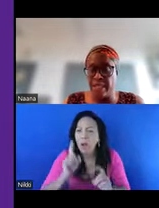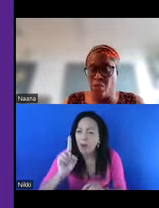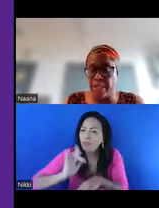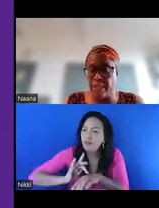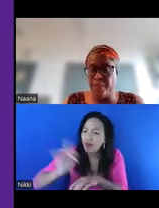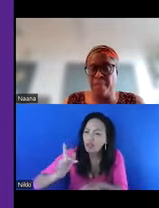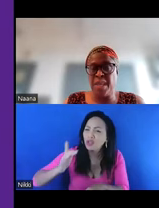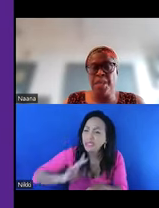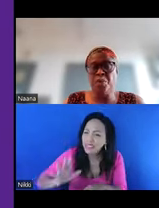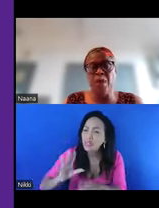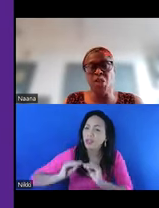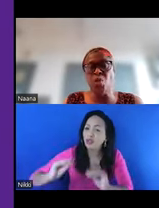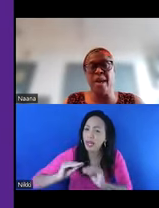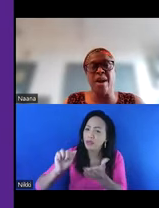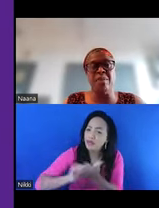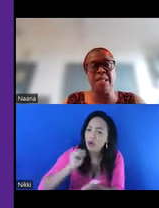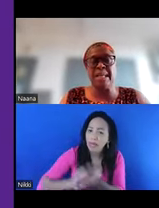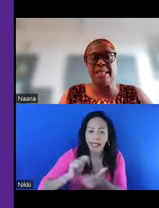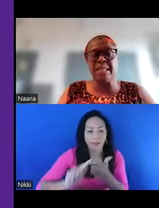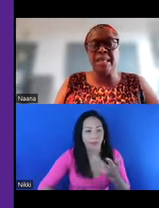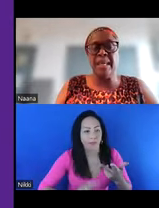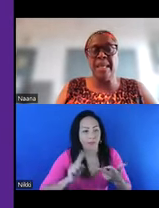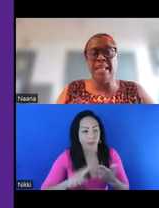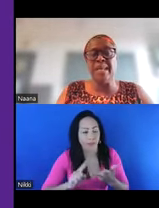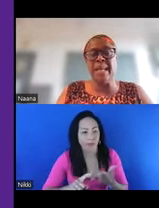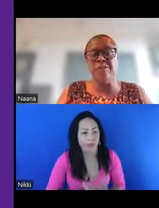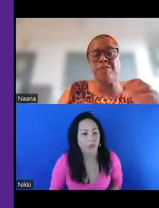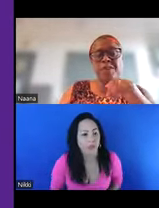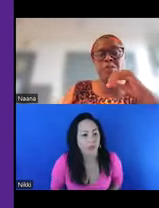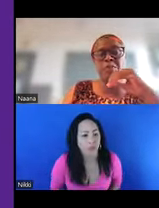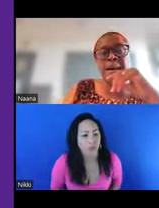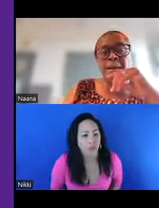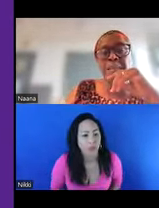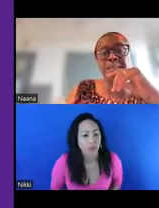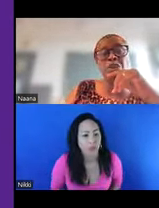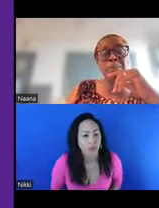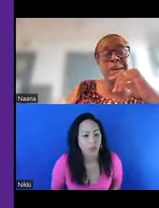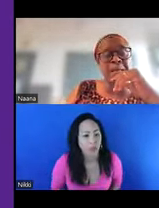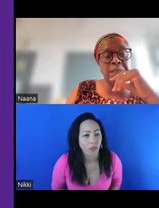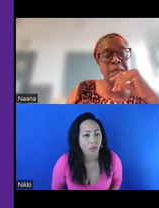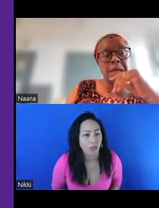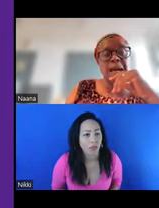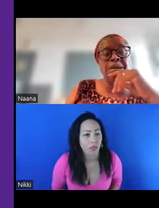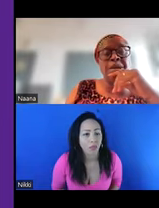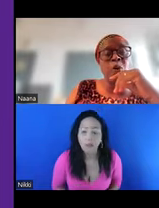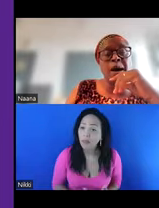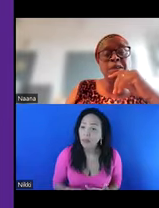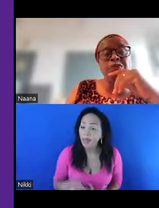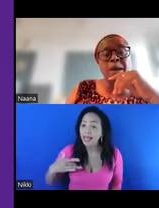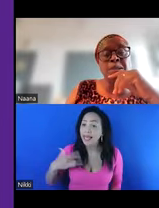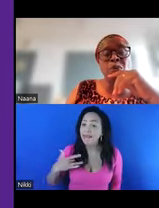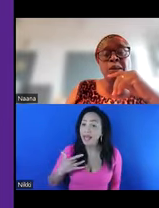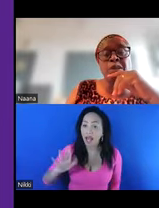adequately. We also encourage that living a life free from harm is a human right and a